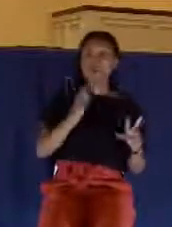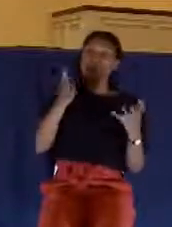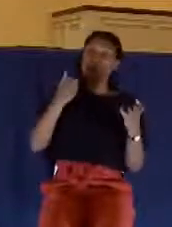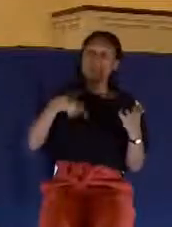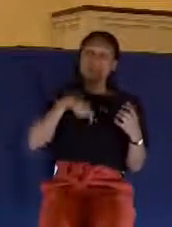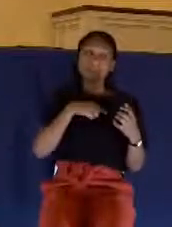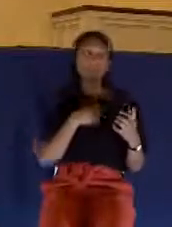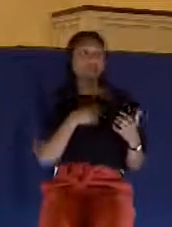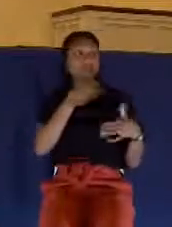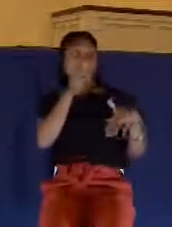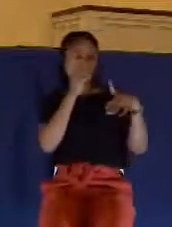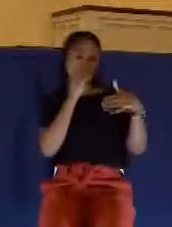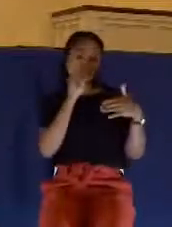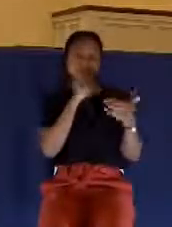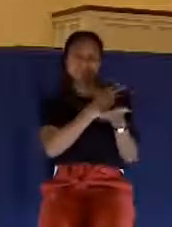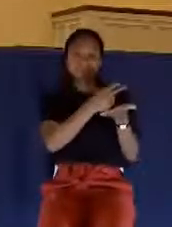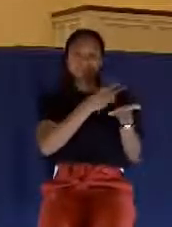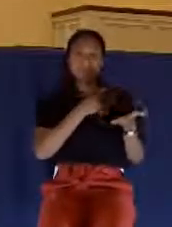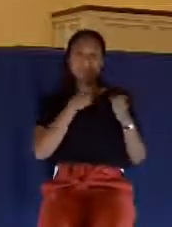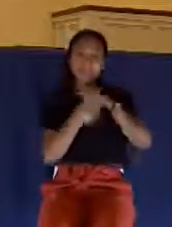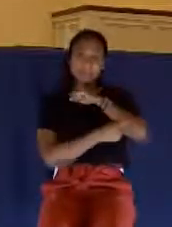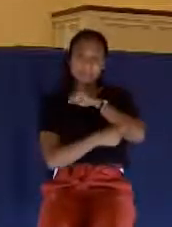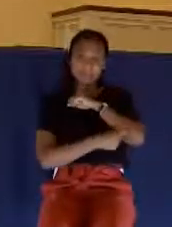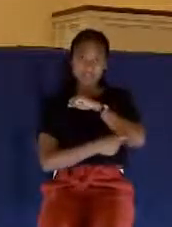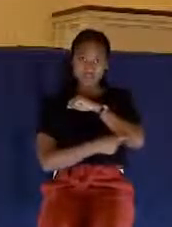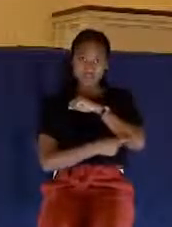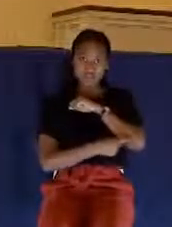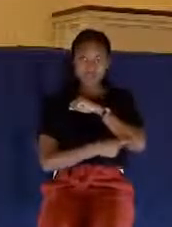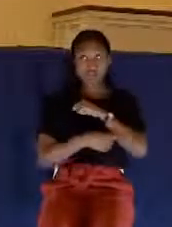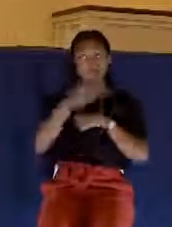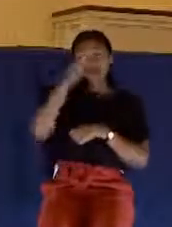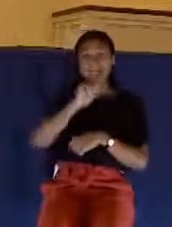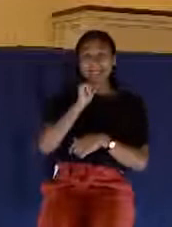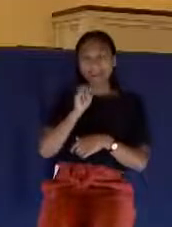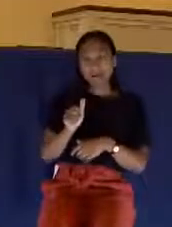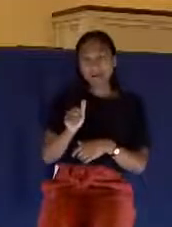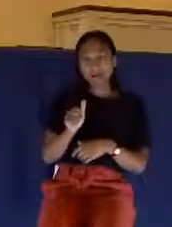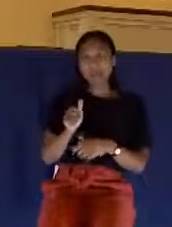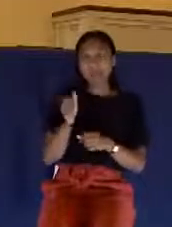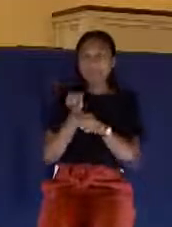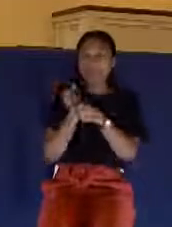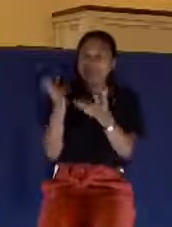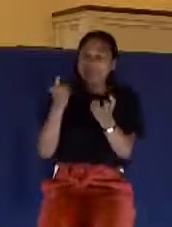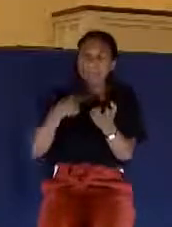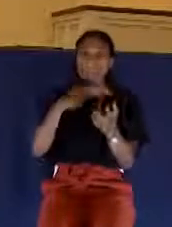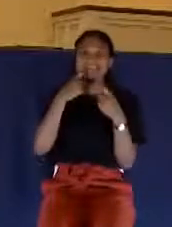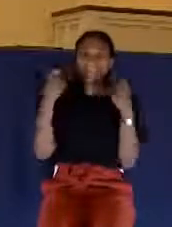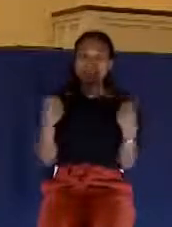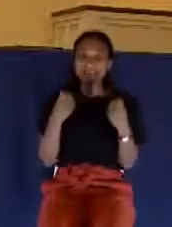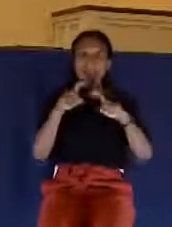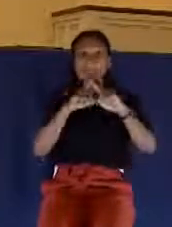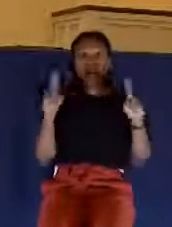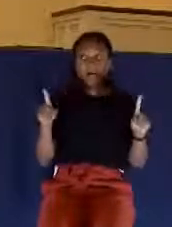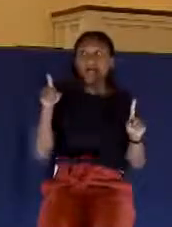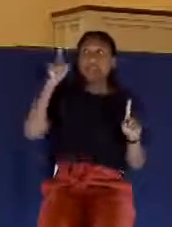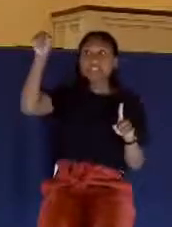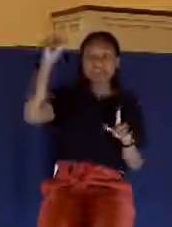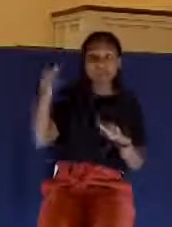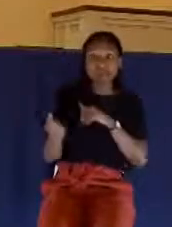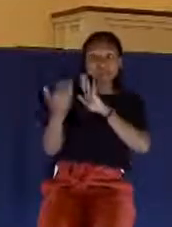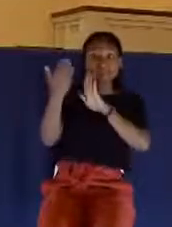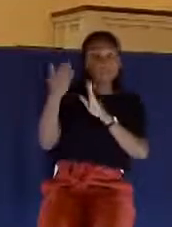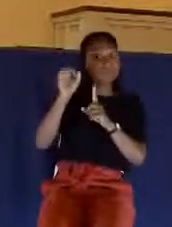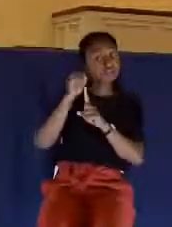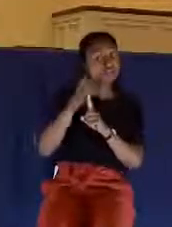under which I have fallen. I've been driven to sin not by God himself, since God hates sin, but by the very circumstances in which God has